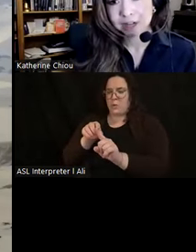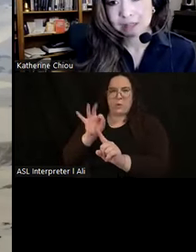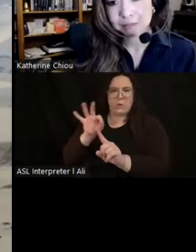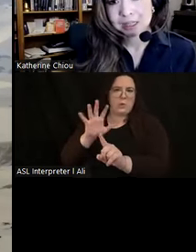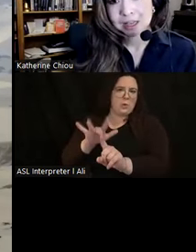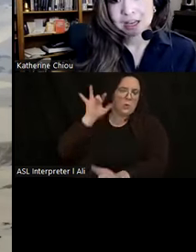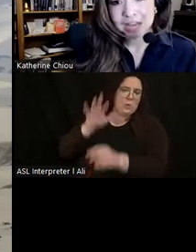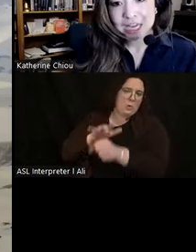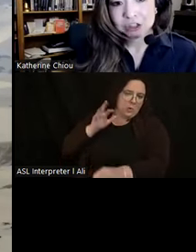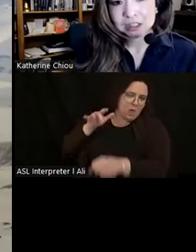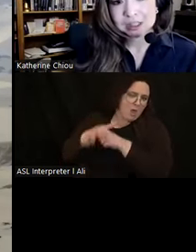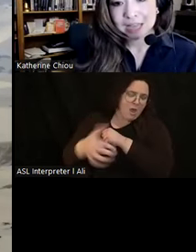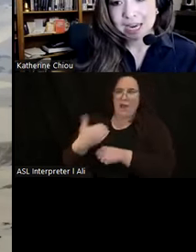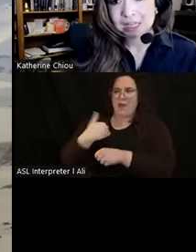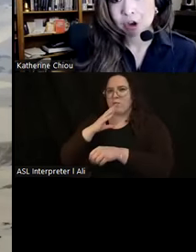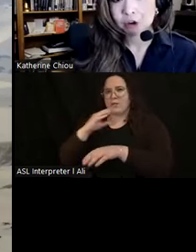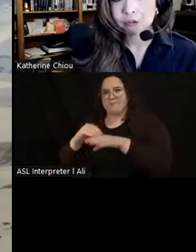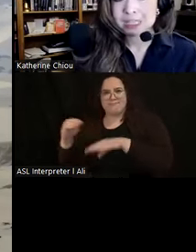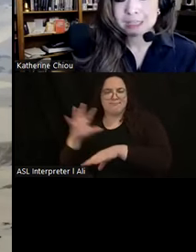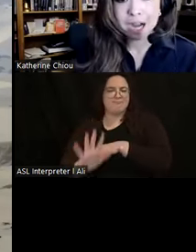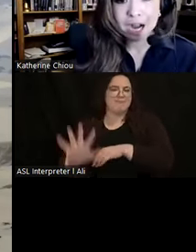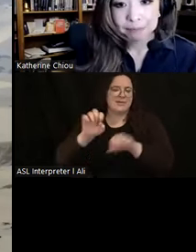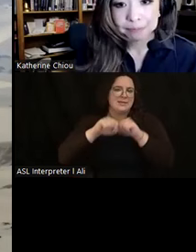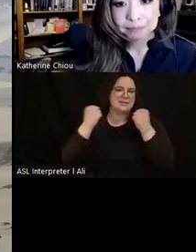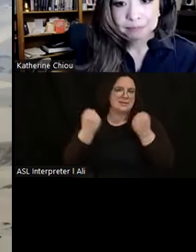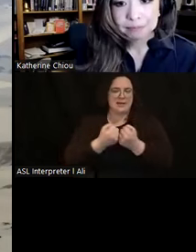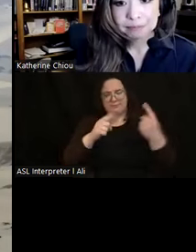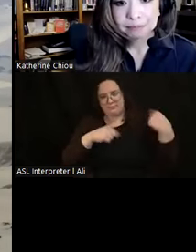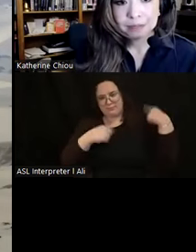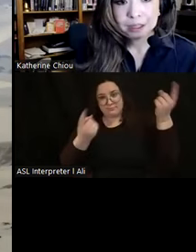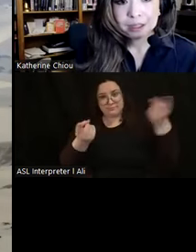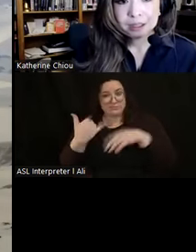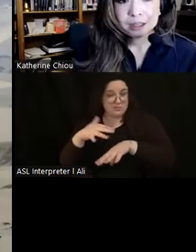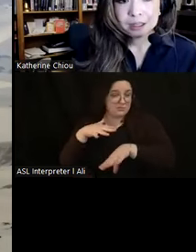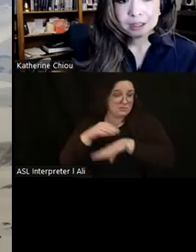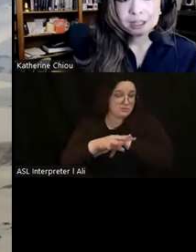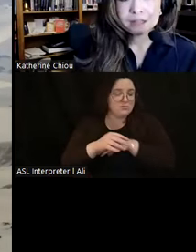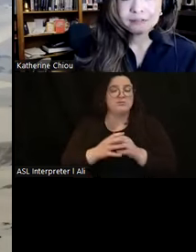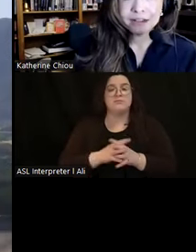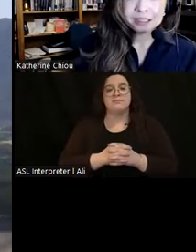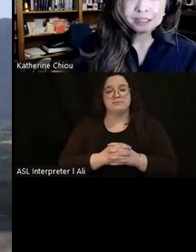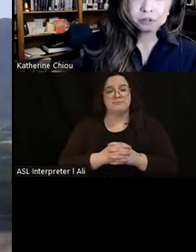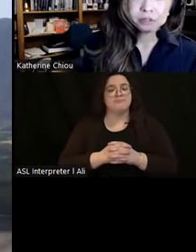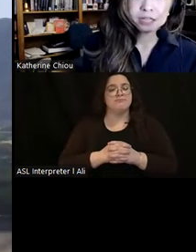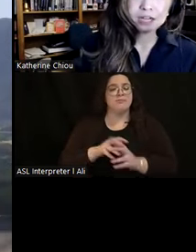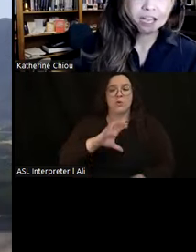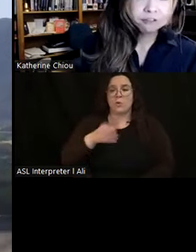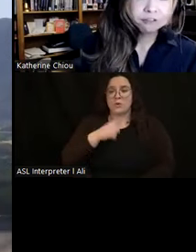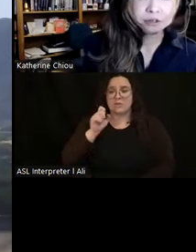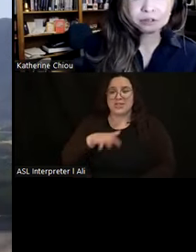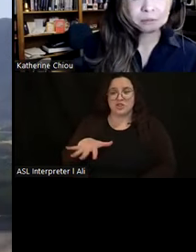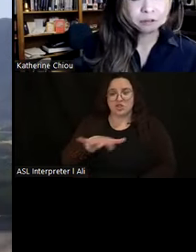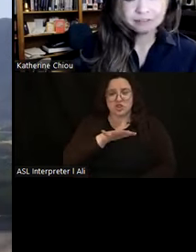in the development of ancient societies over deep time. In the vastness of the coastal desert, every few